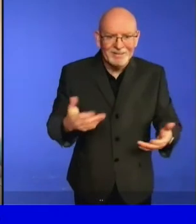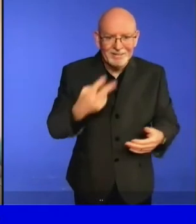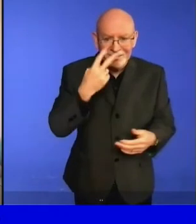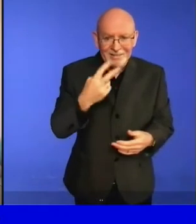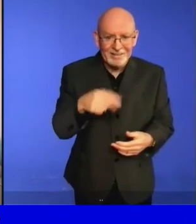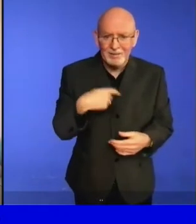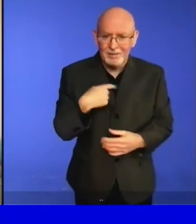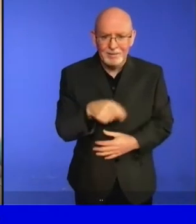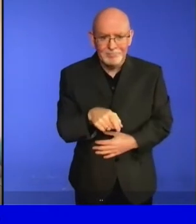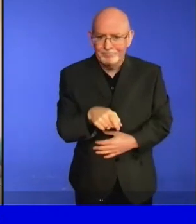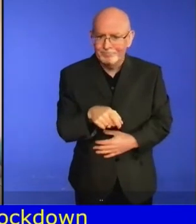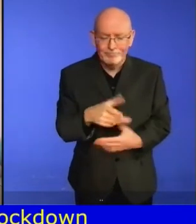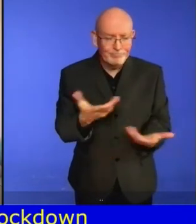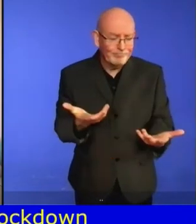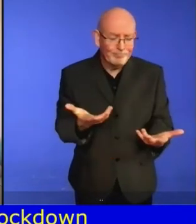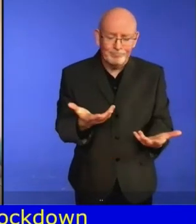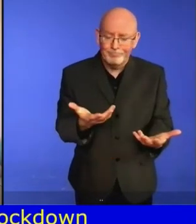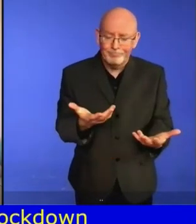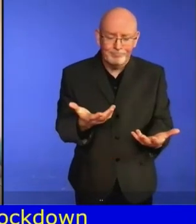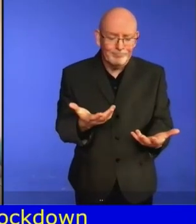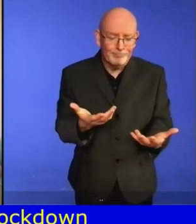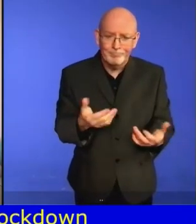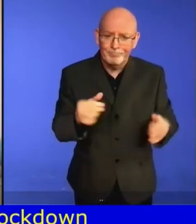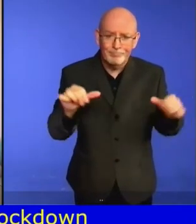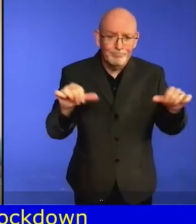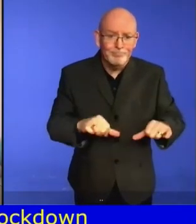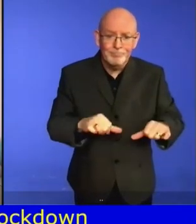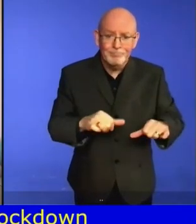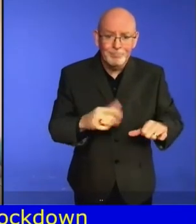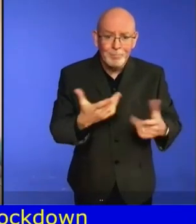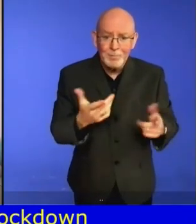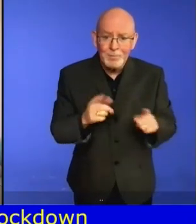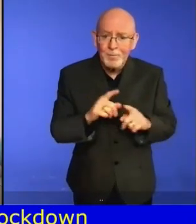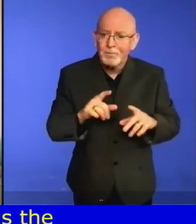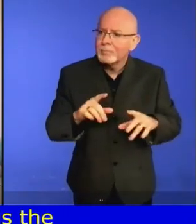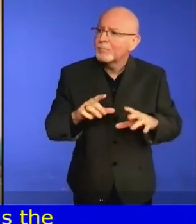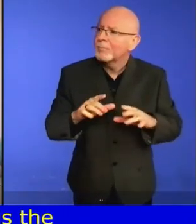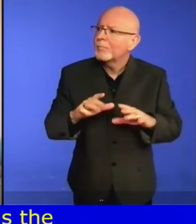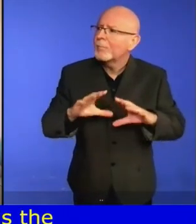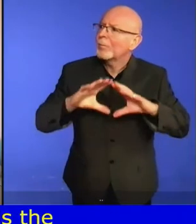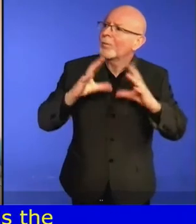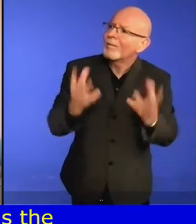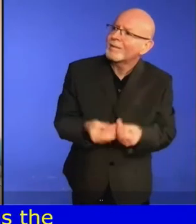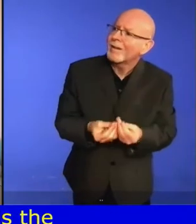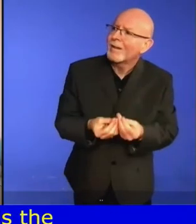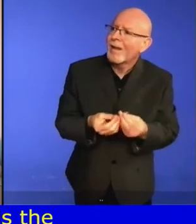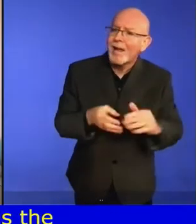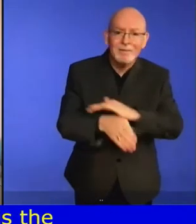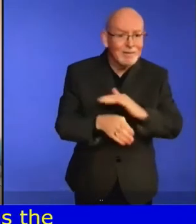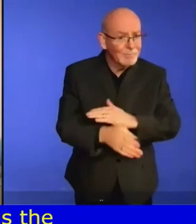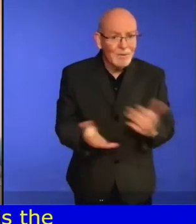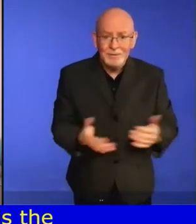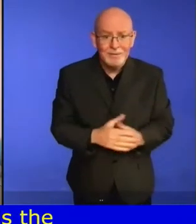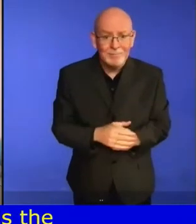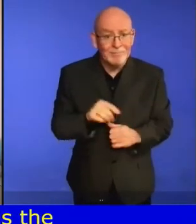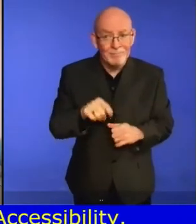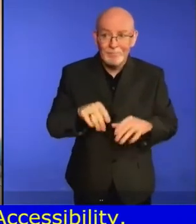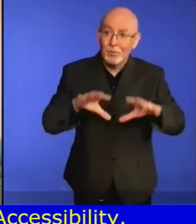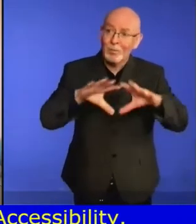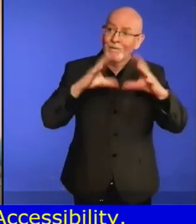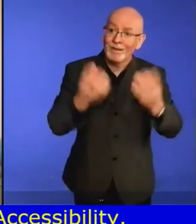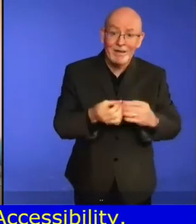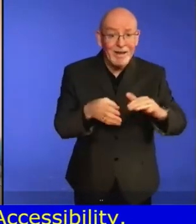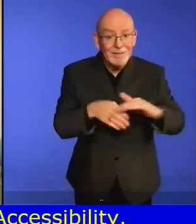includes not only physical spaces but also information, communications, technology, transport,